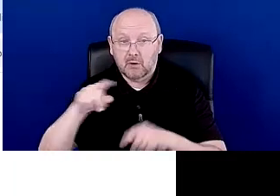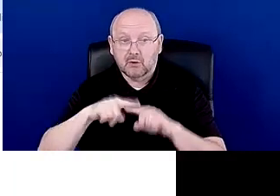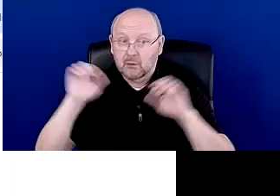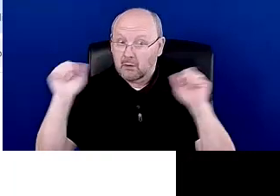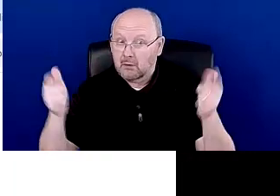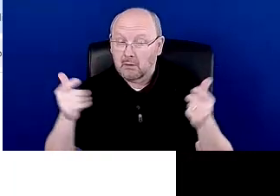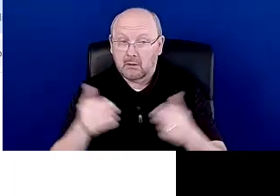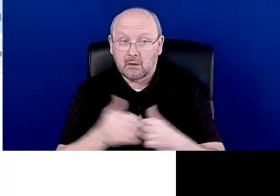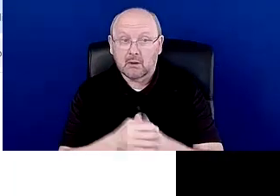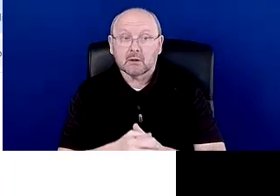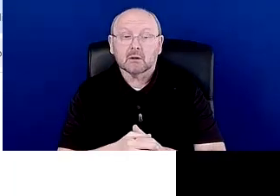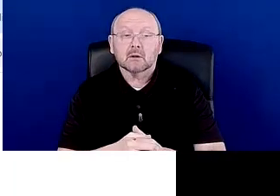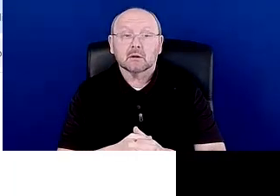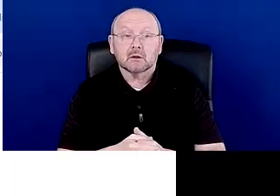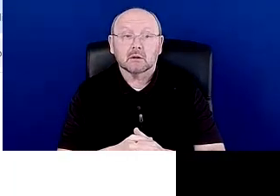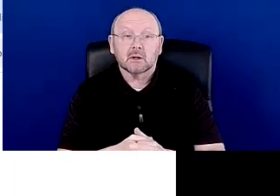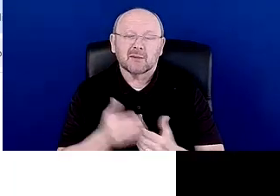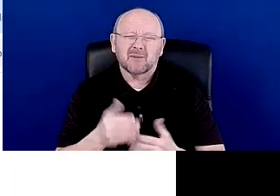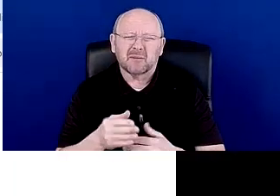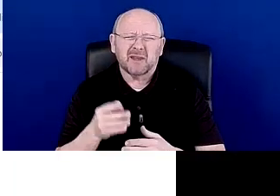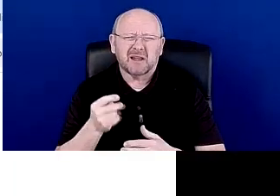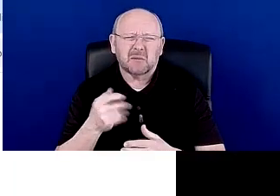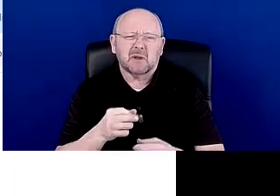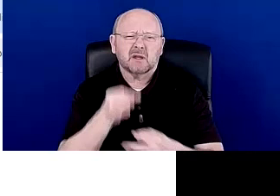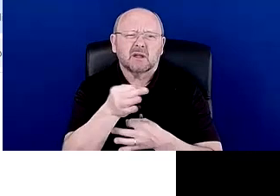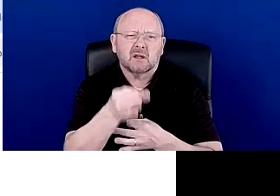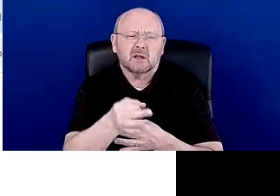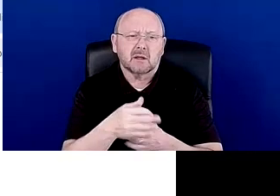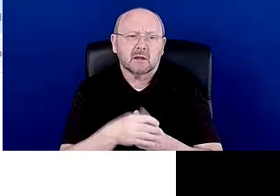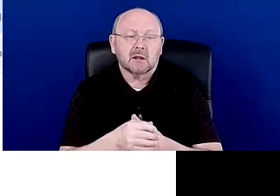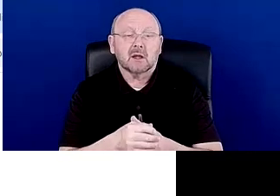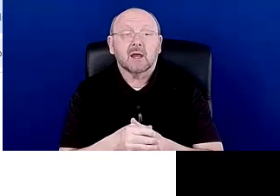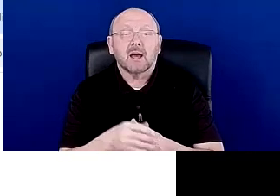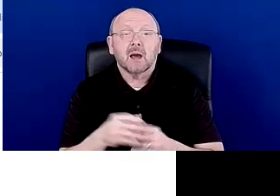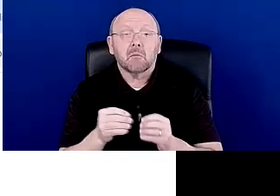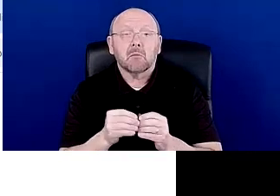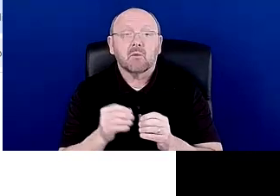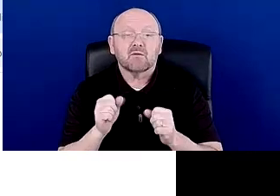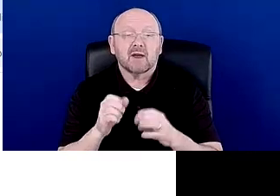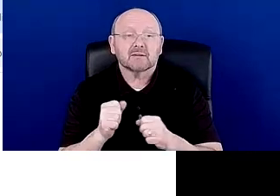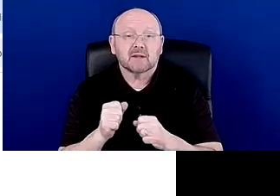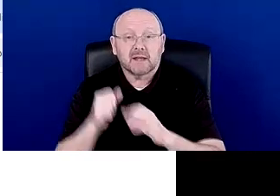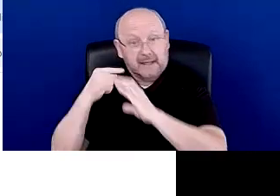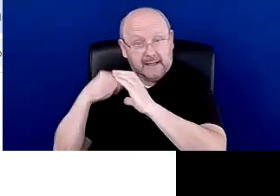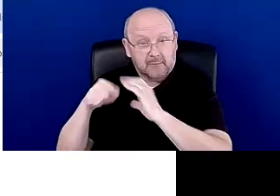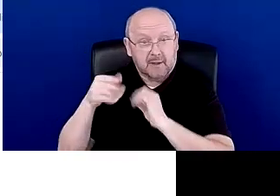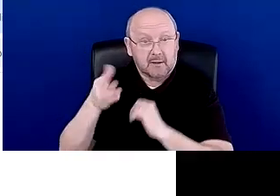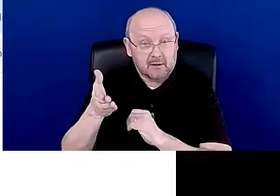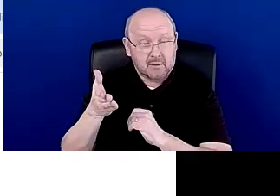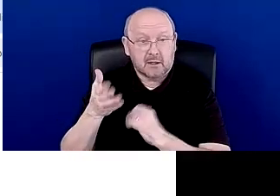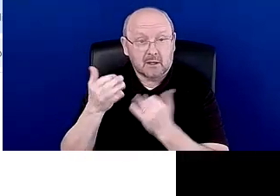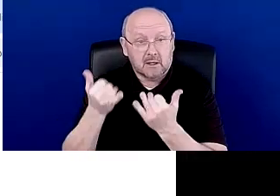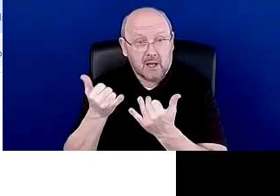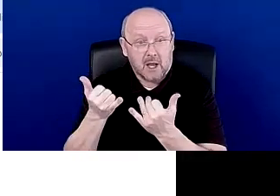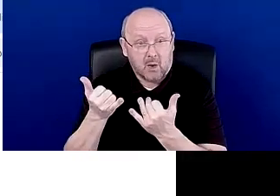at some point. There may be a delay on that. Another faster way to get it is email me. Um, if you email me